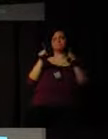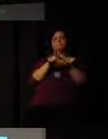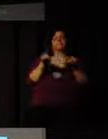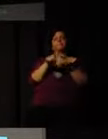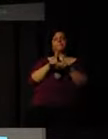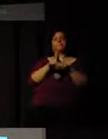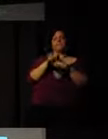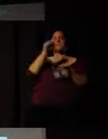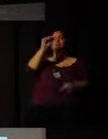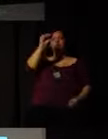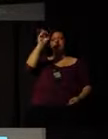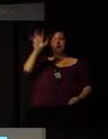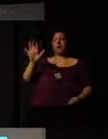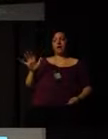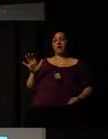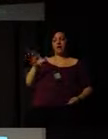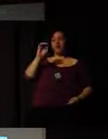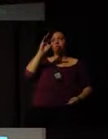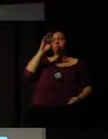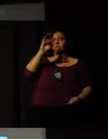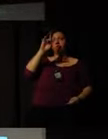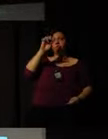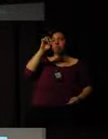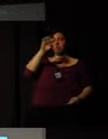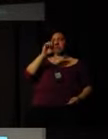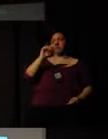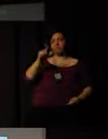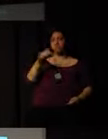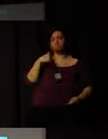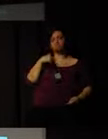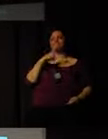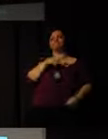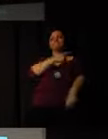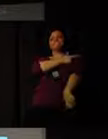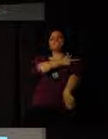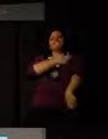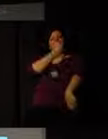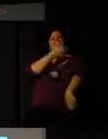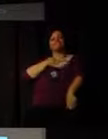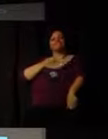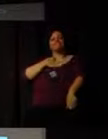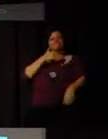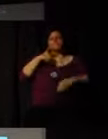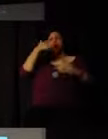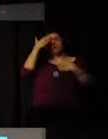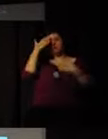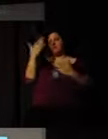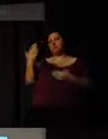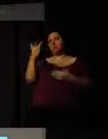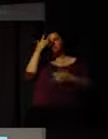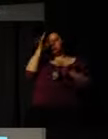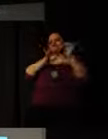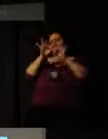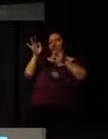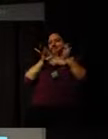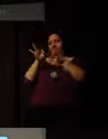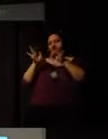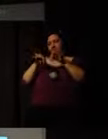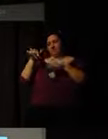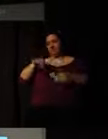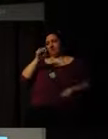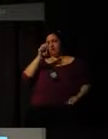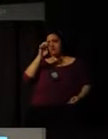States. So I'm really honored to be here today. Thank you to the organizers, ISCA and SESC. And